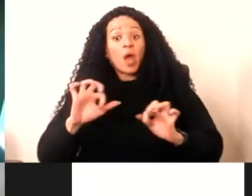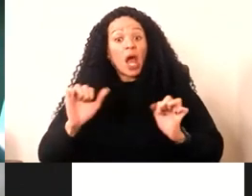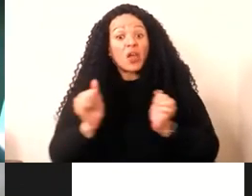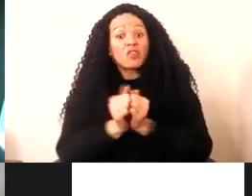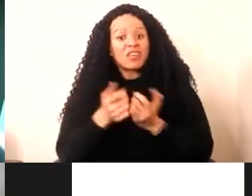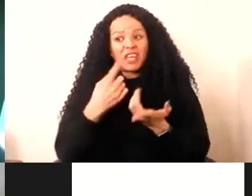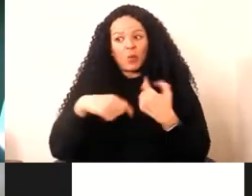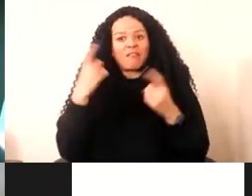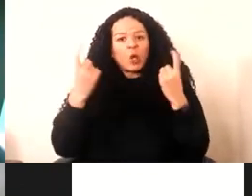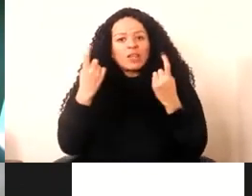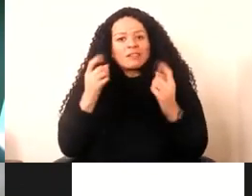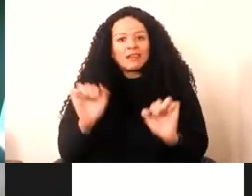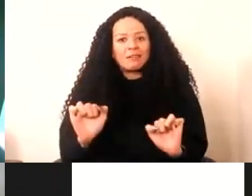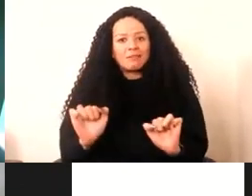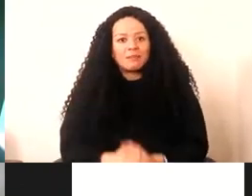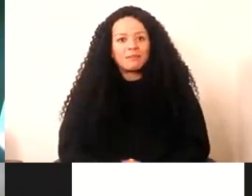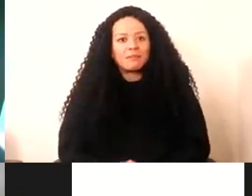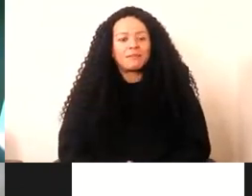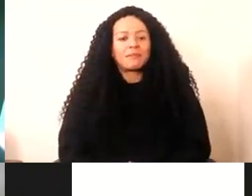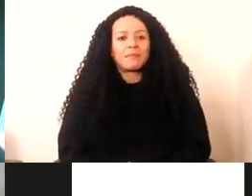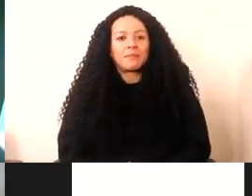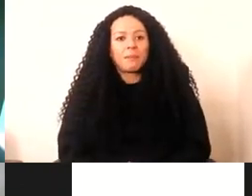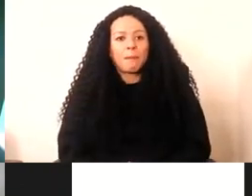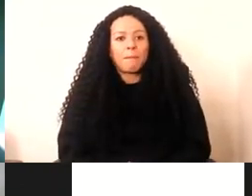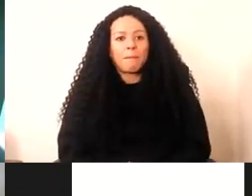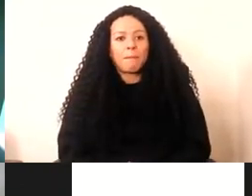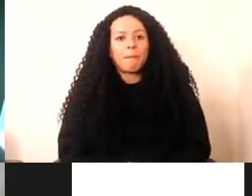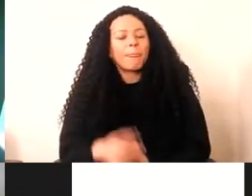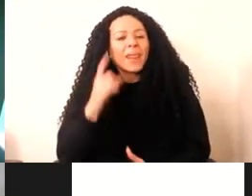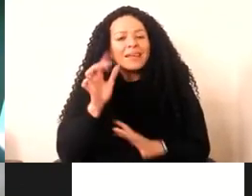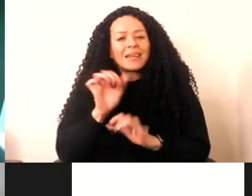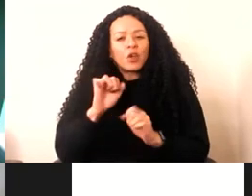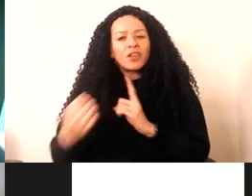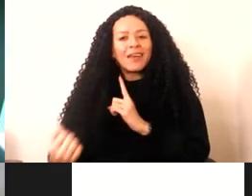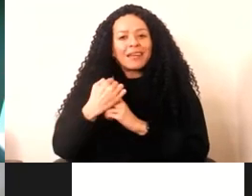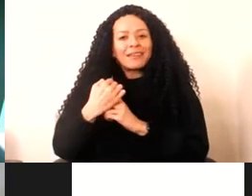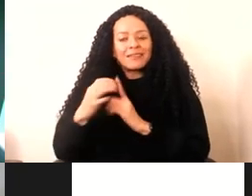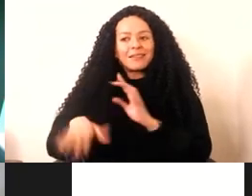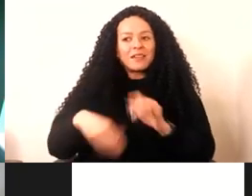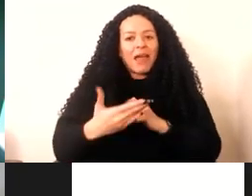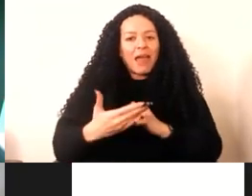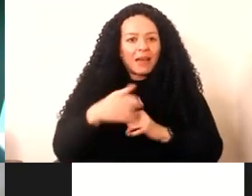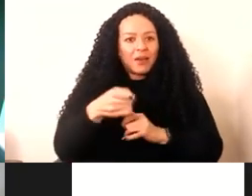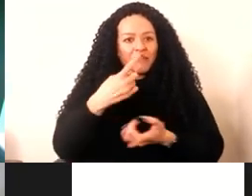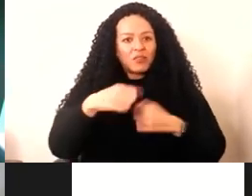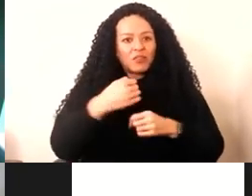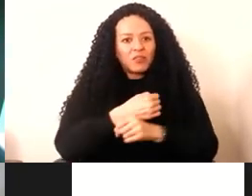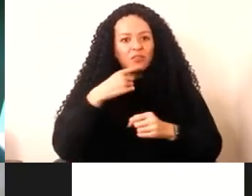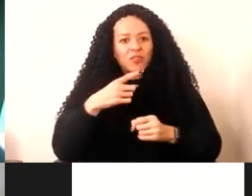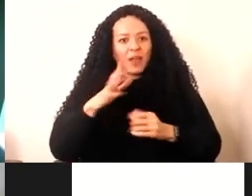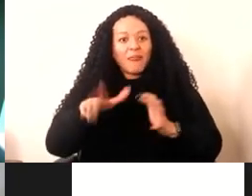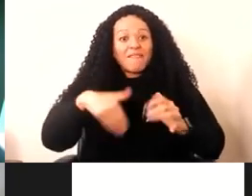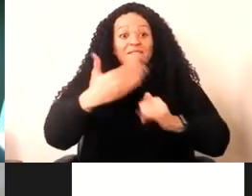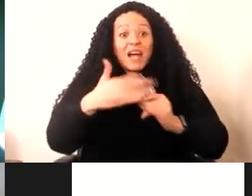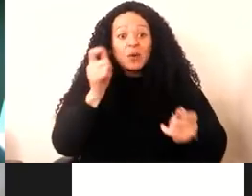consider yet. I think maybe it hadn't quite hit us until the very end of us doing the, maybe the final changes,